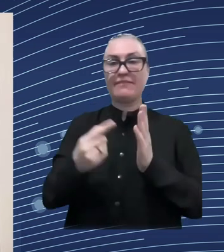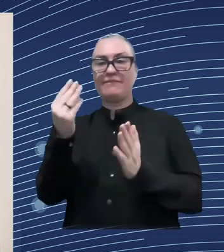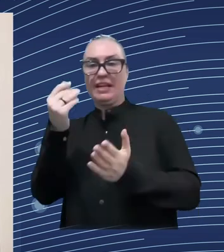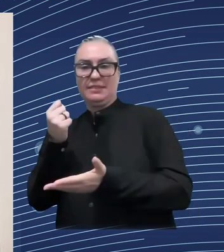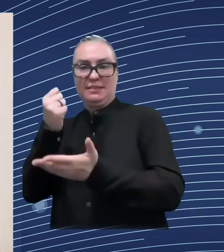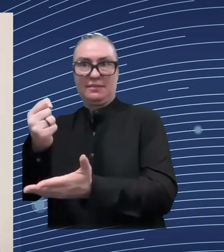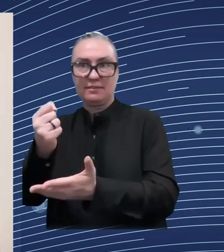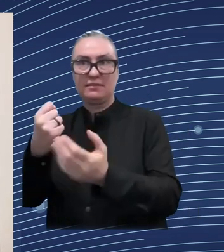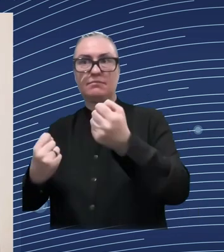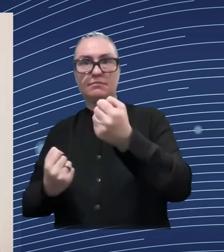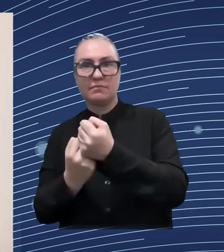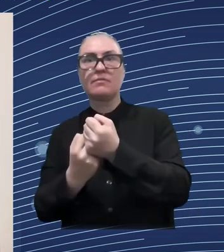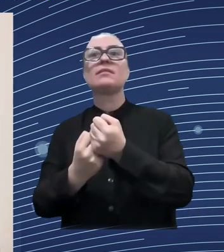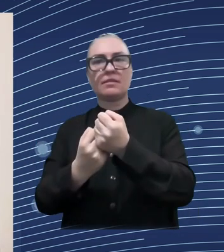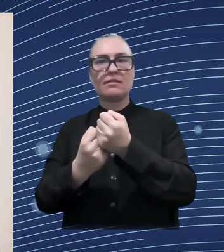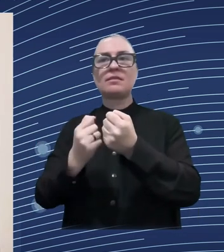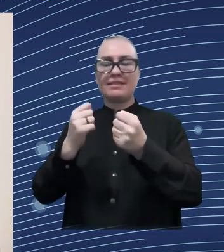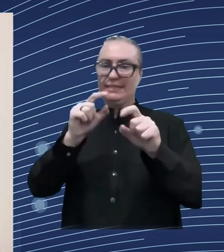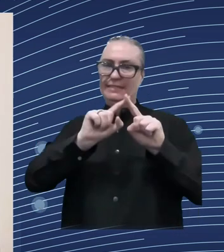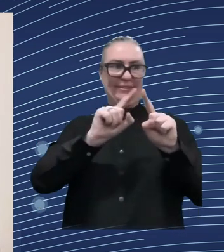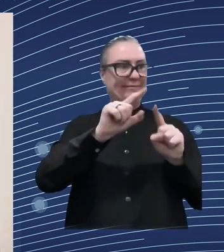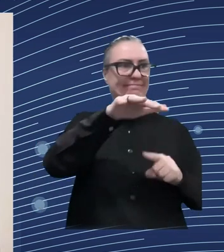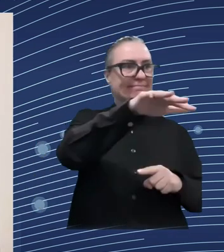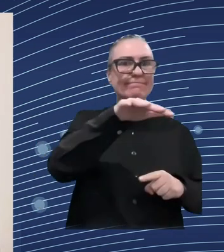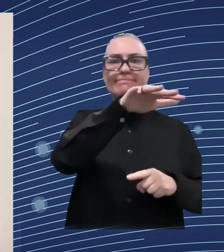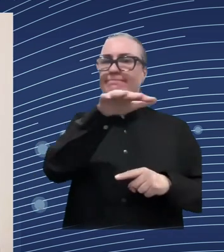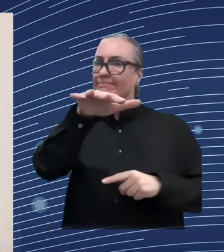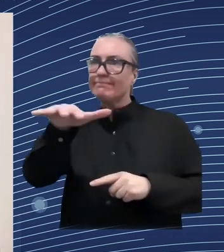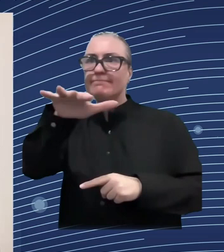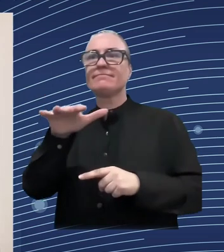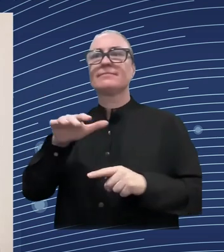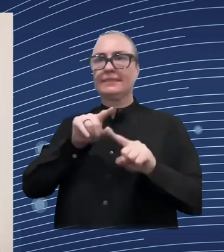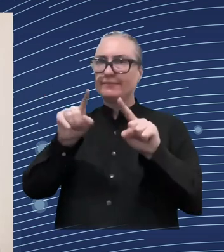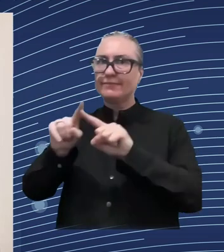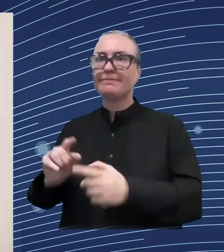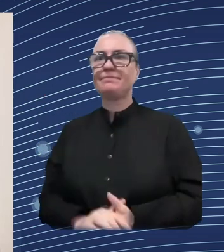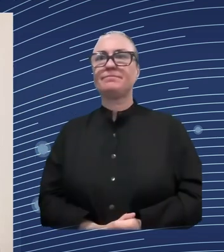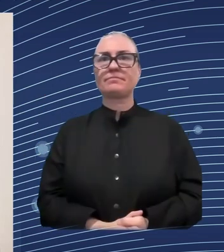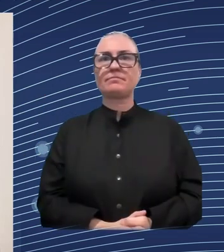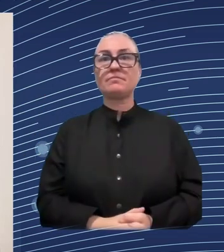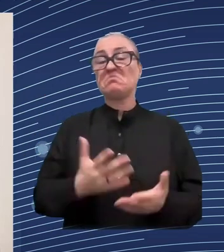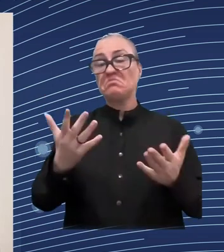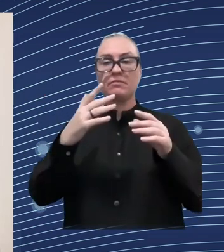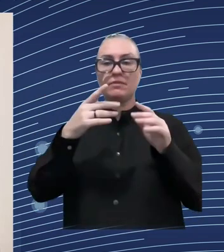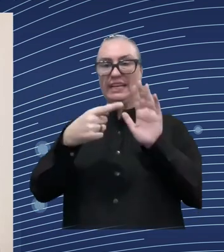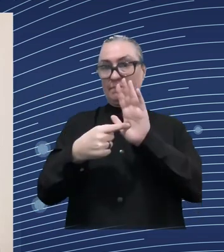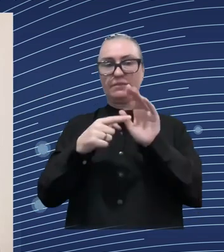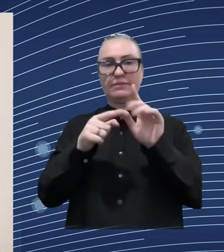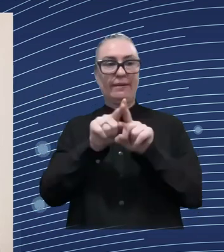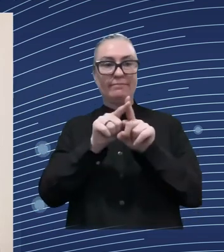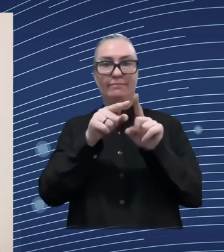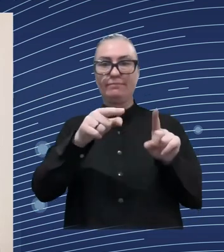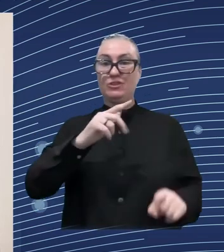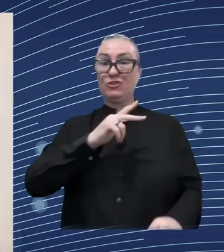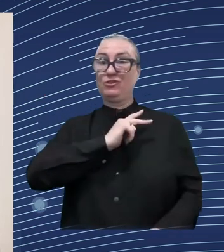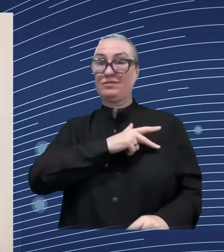to meet the needs and the specifications in line with eu care standards at the same time to boost